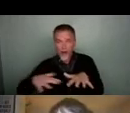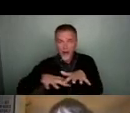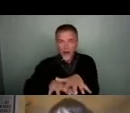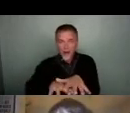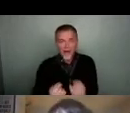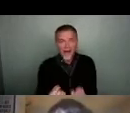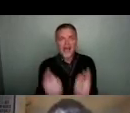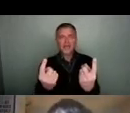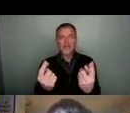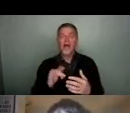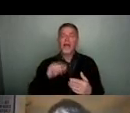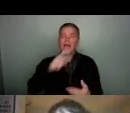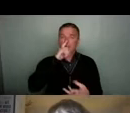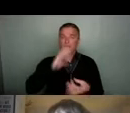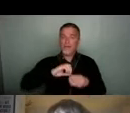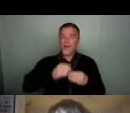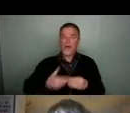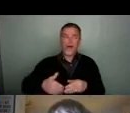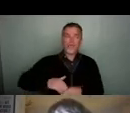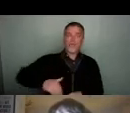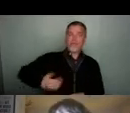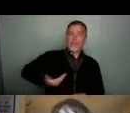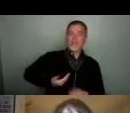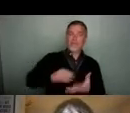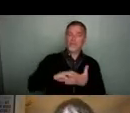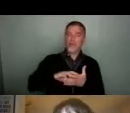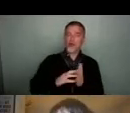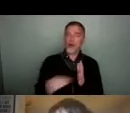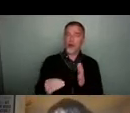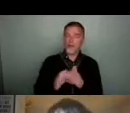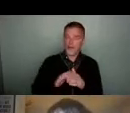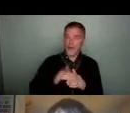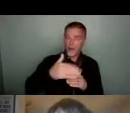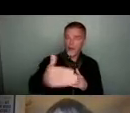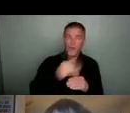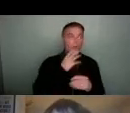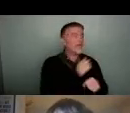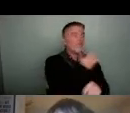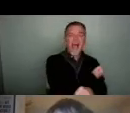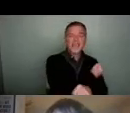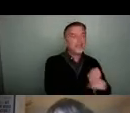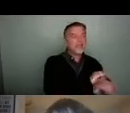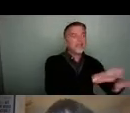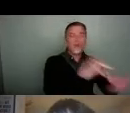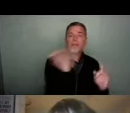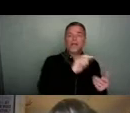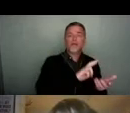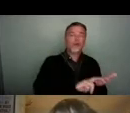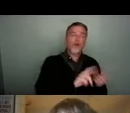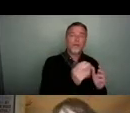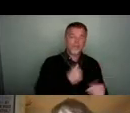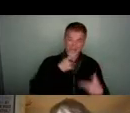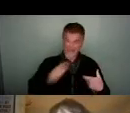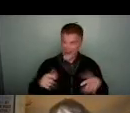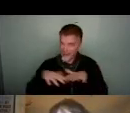form part of the business models moving forward, even when, you know, the vaccine has been issued to everyone and we're back to business as normal. And